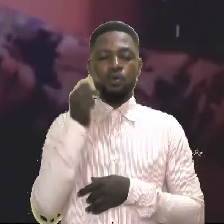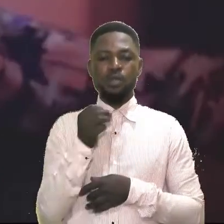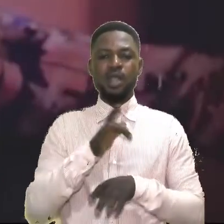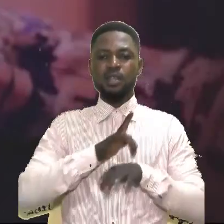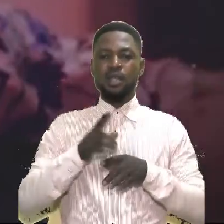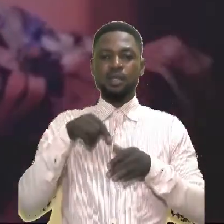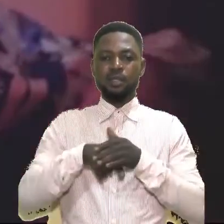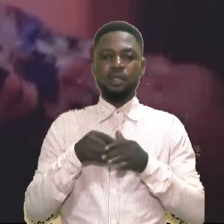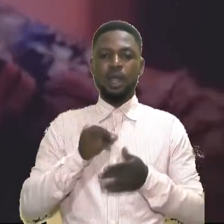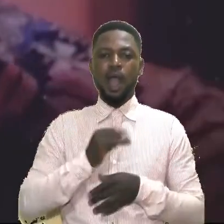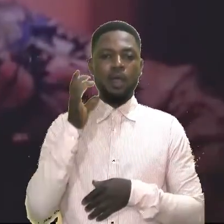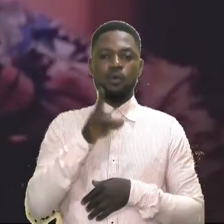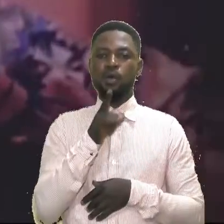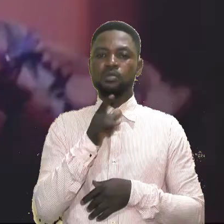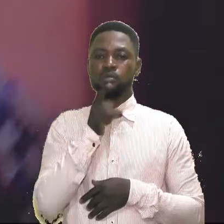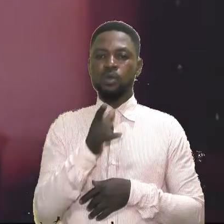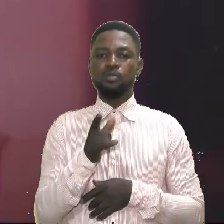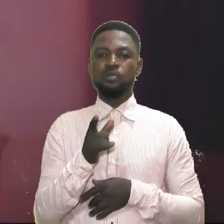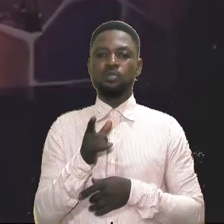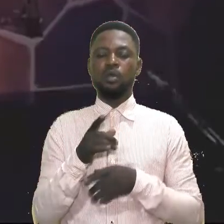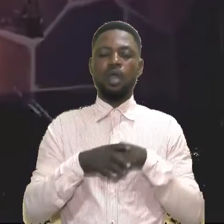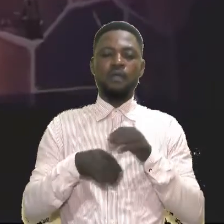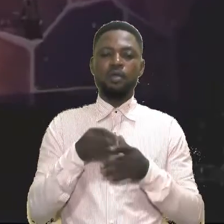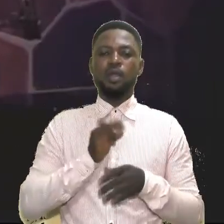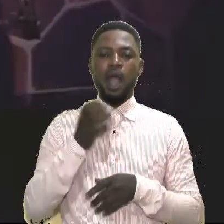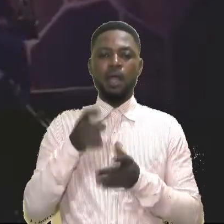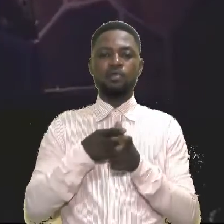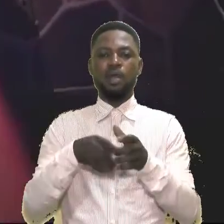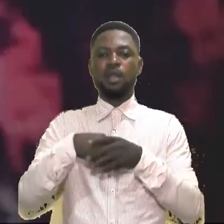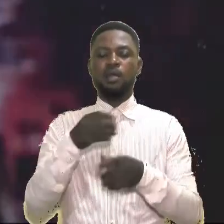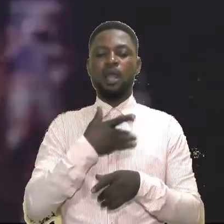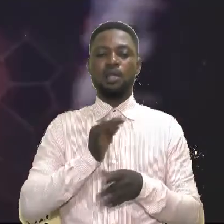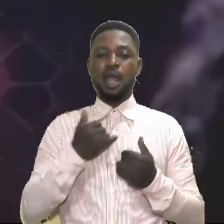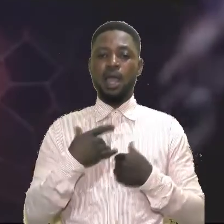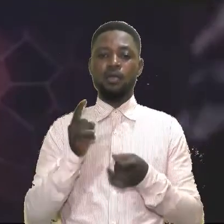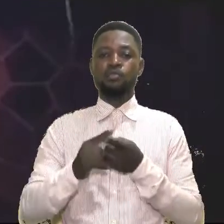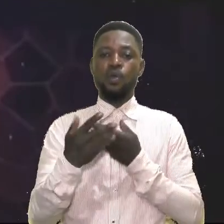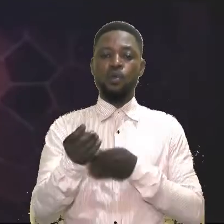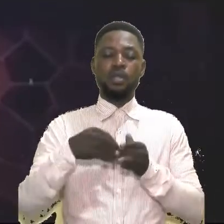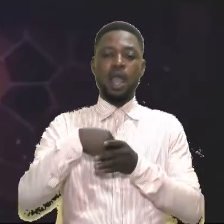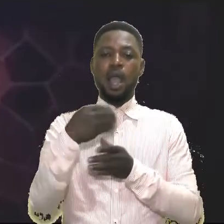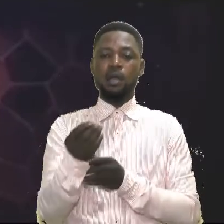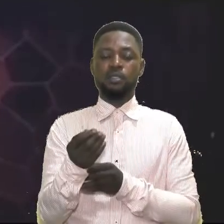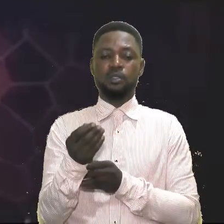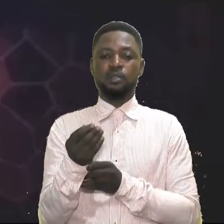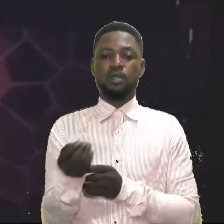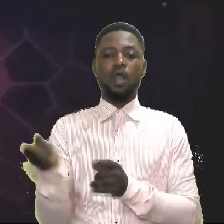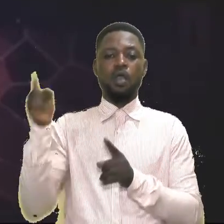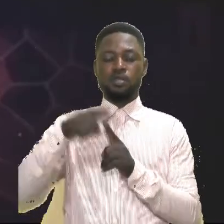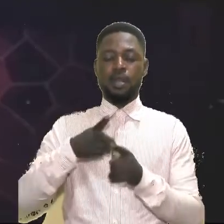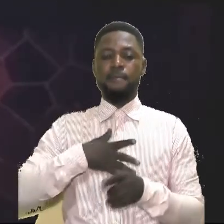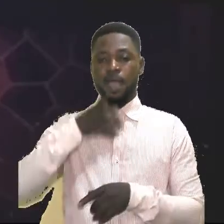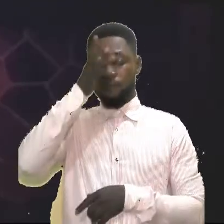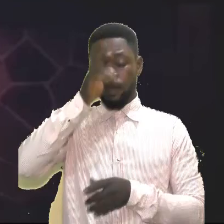underneath. I was really confused. I ran out of her flat and I had to wait outside our flat